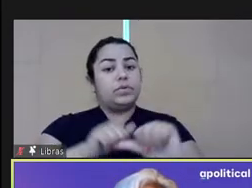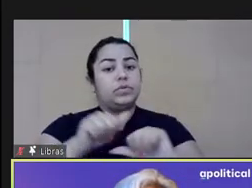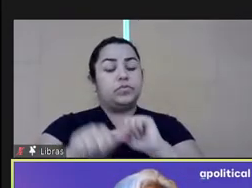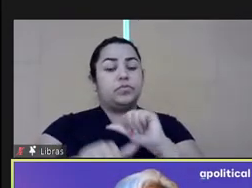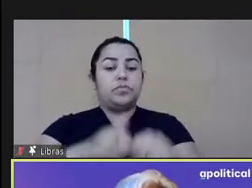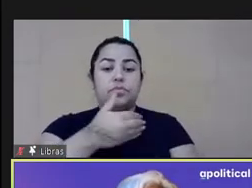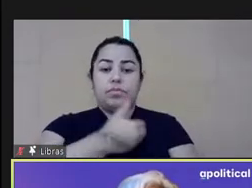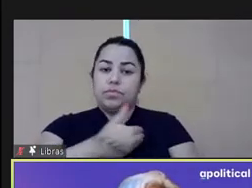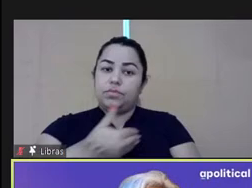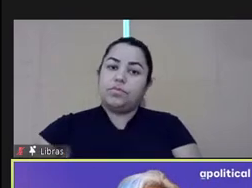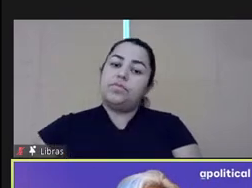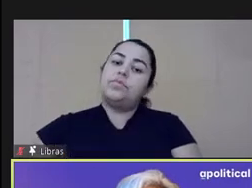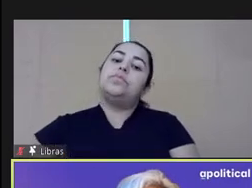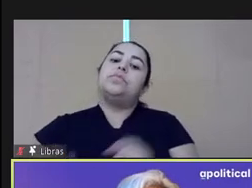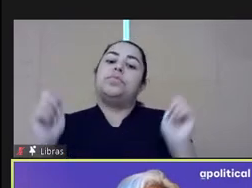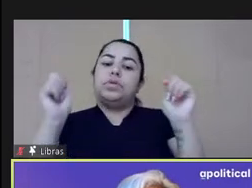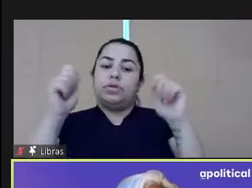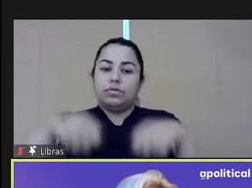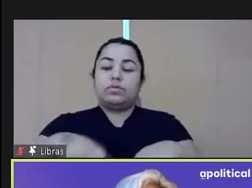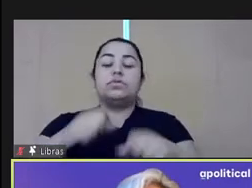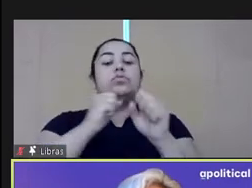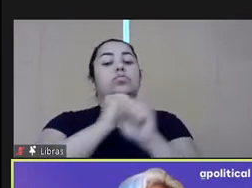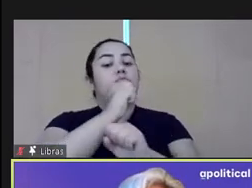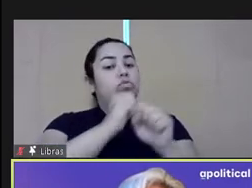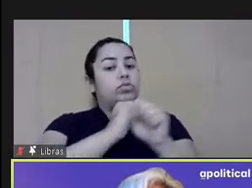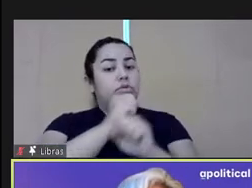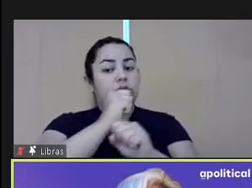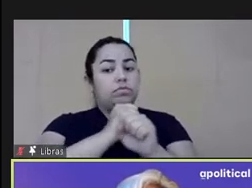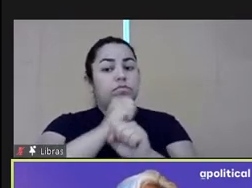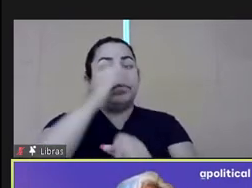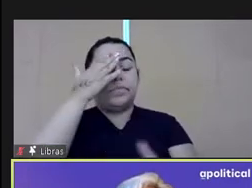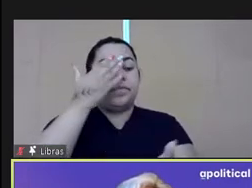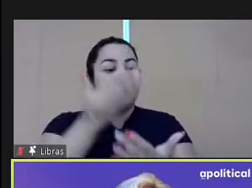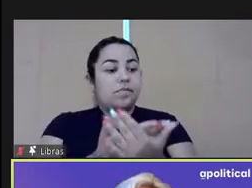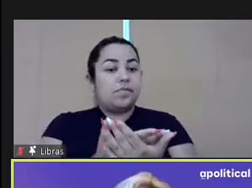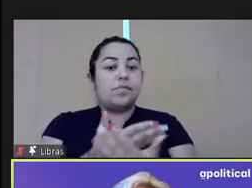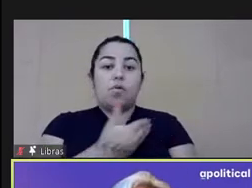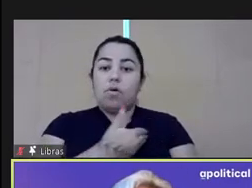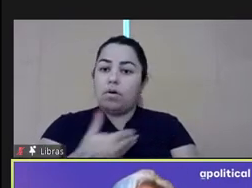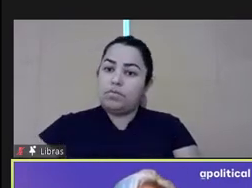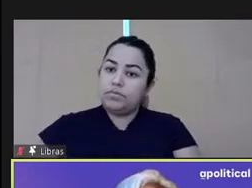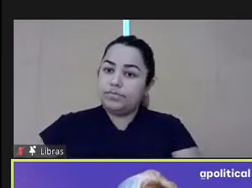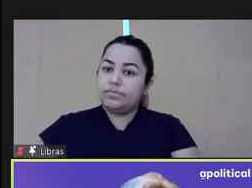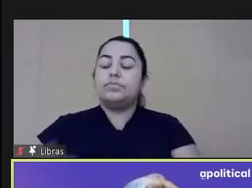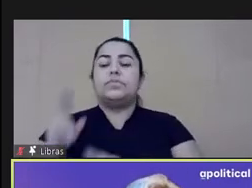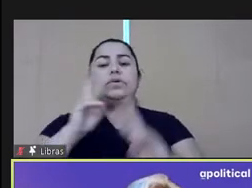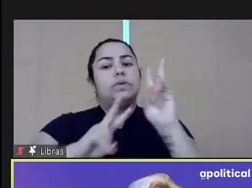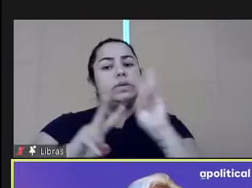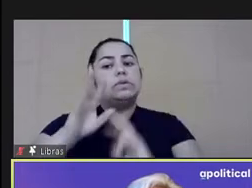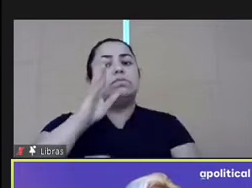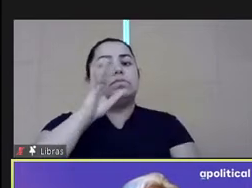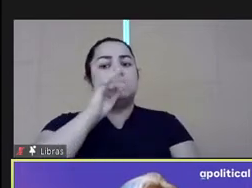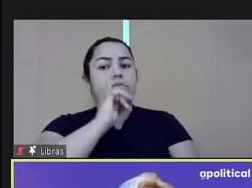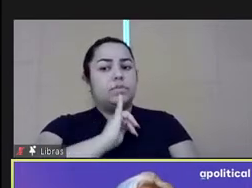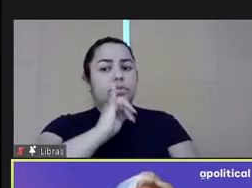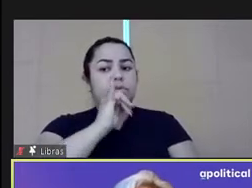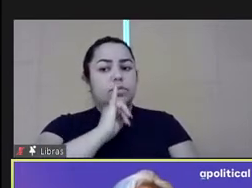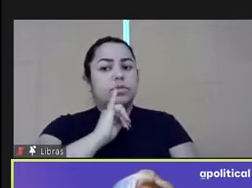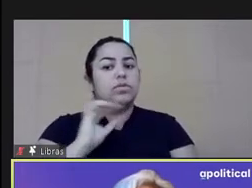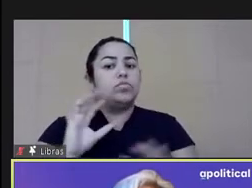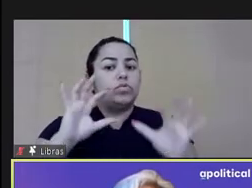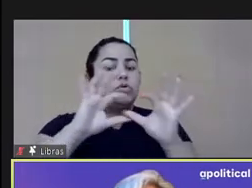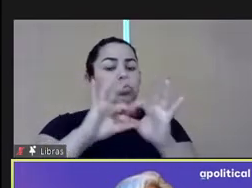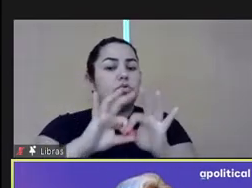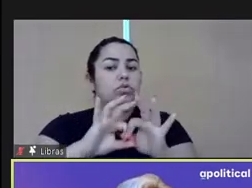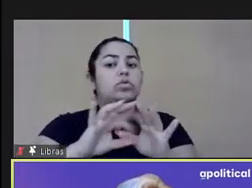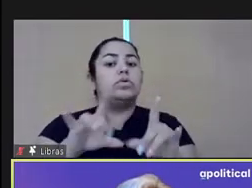trust in government institutions. We've seen the example of Taiwan, where a combination of digital reforms with civic engagement